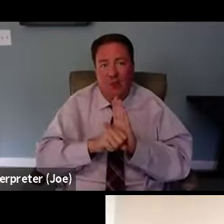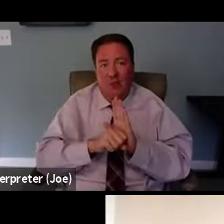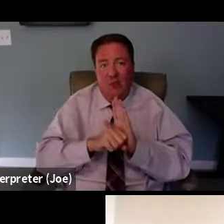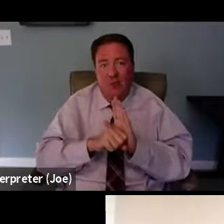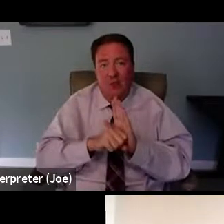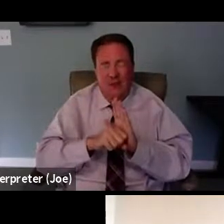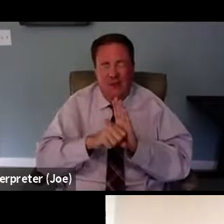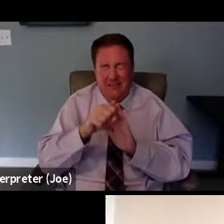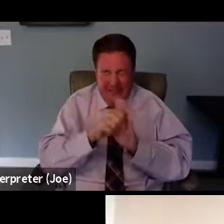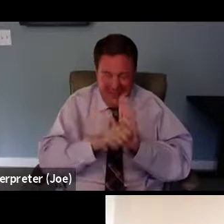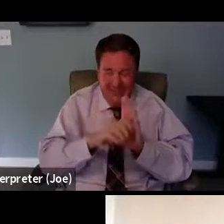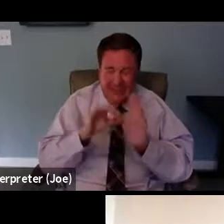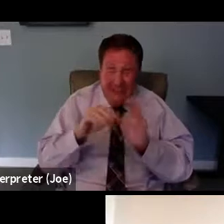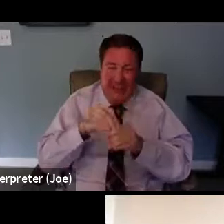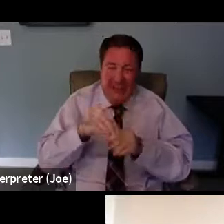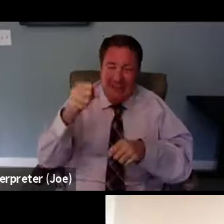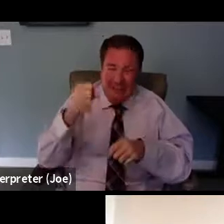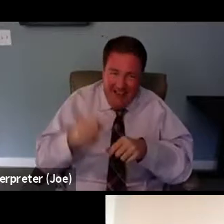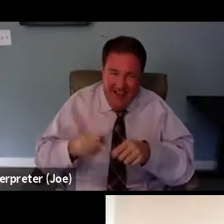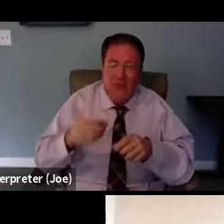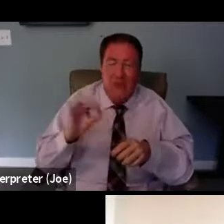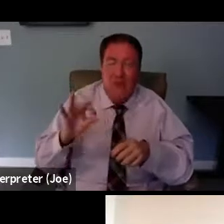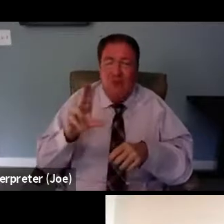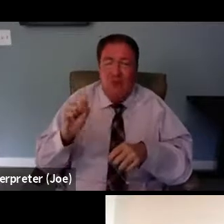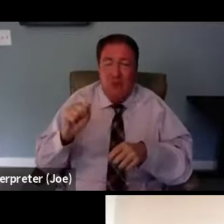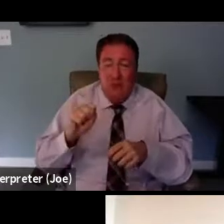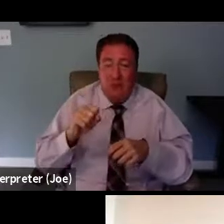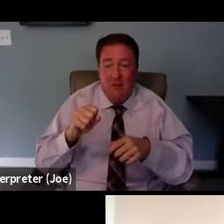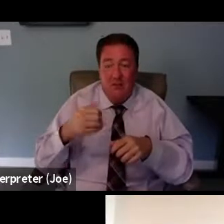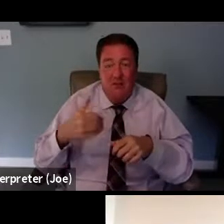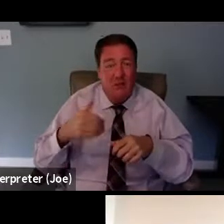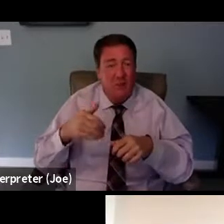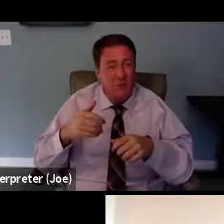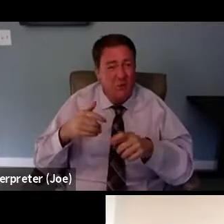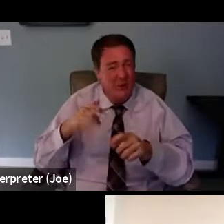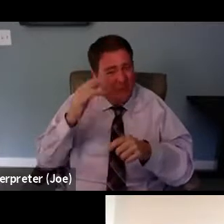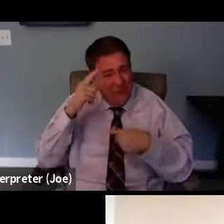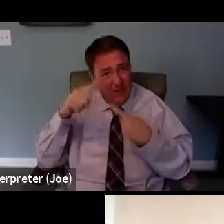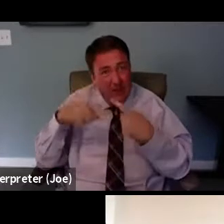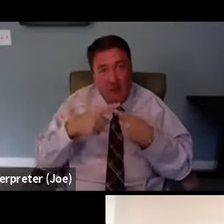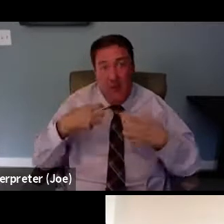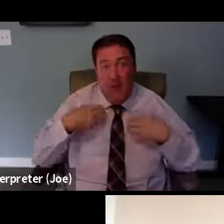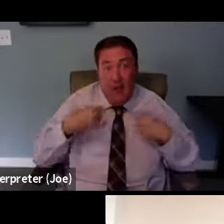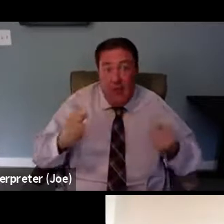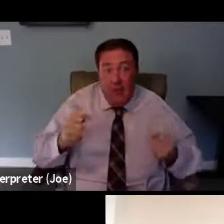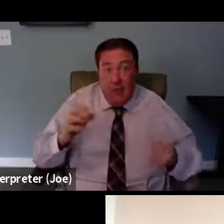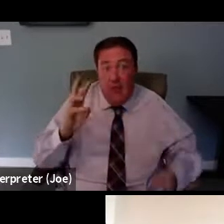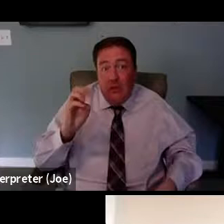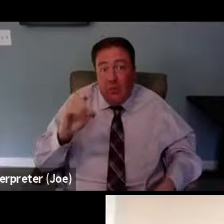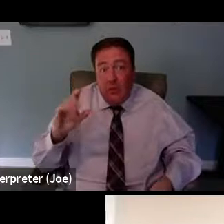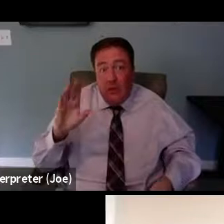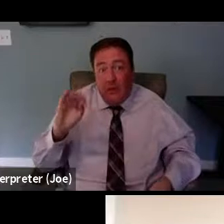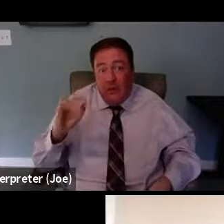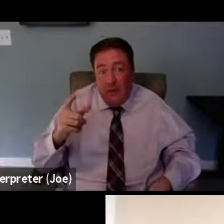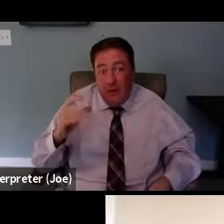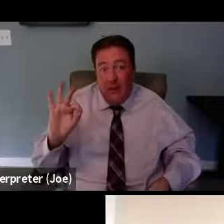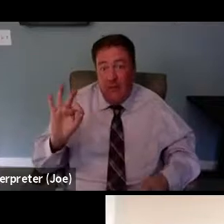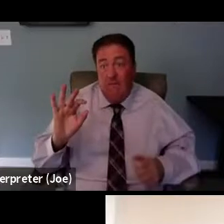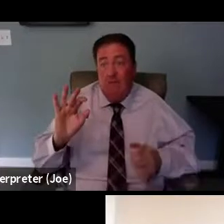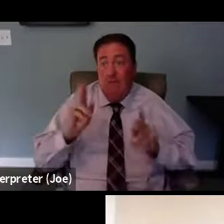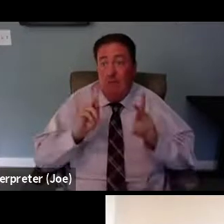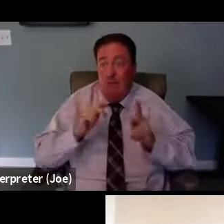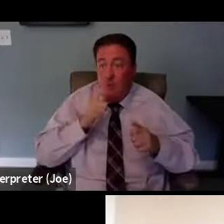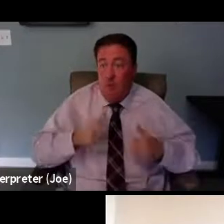well-being of Mississippians and Americans all over the country in states that have not expanded Medicaid.